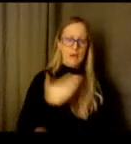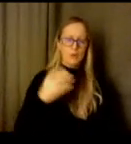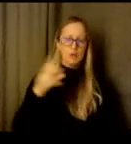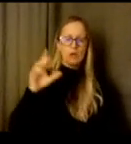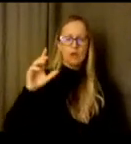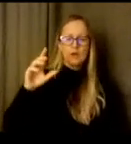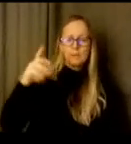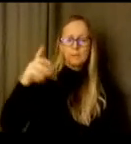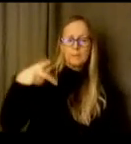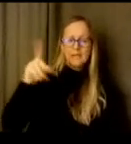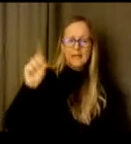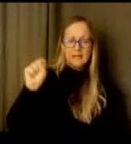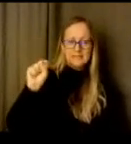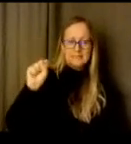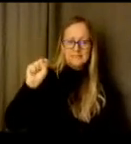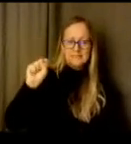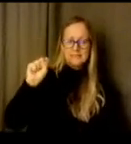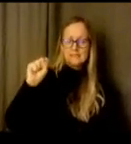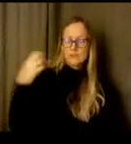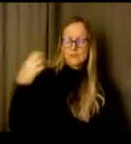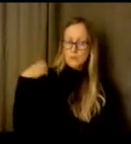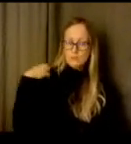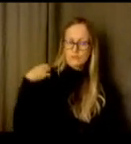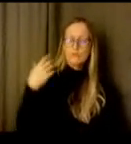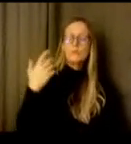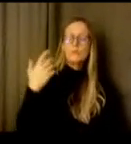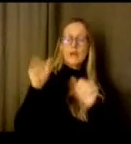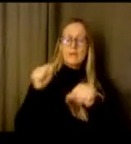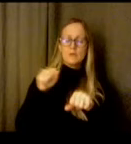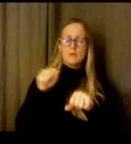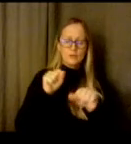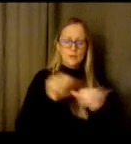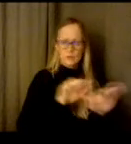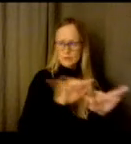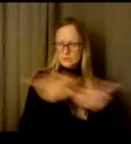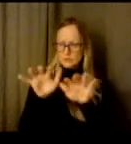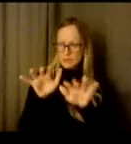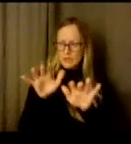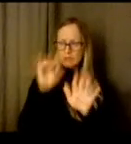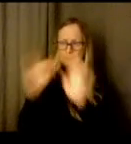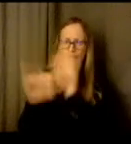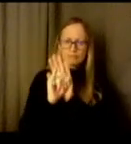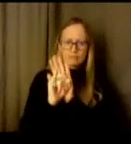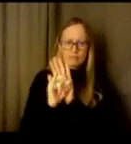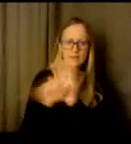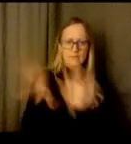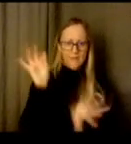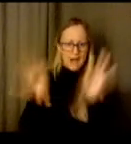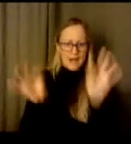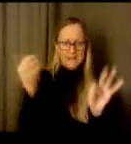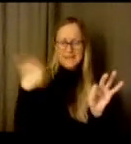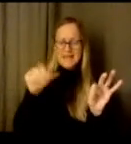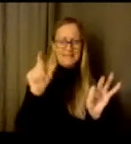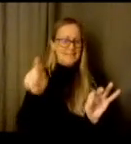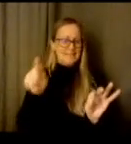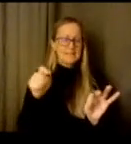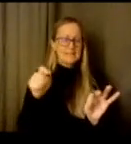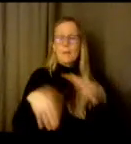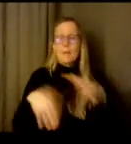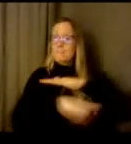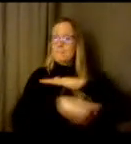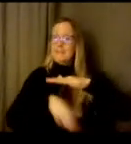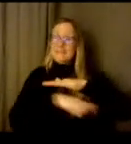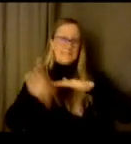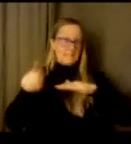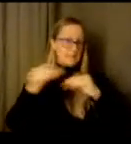needs that we see on the social emotional on the academic level on the basic need level which has been huge.